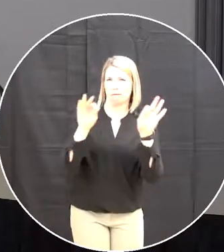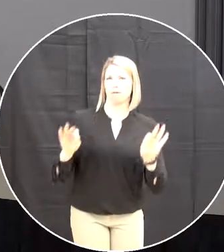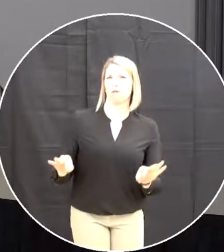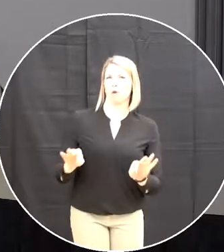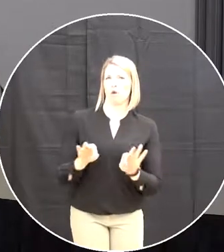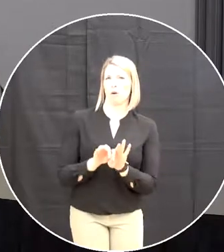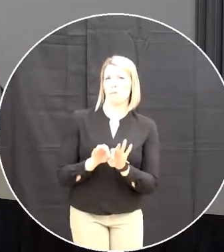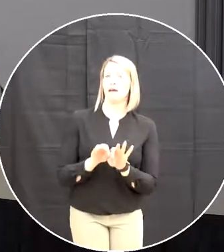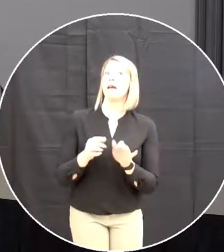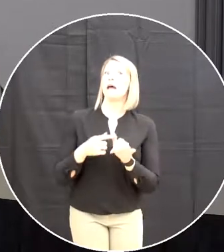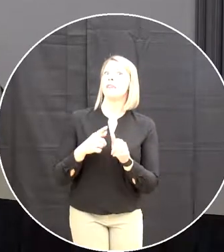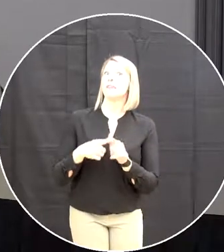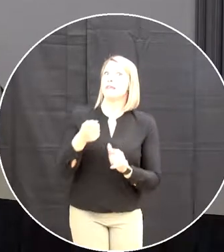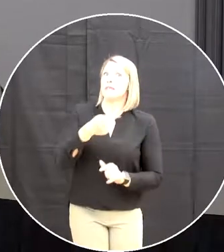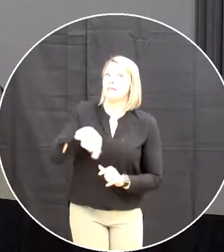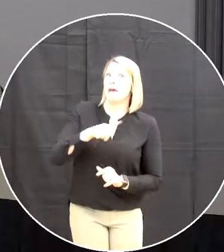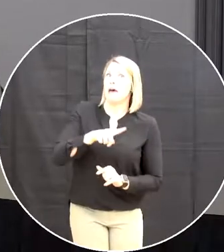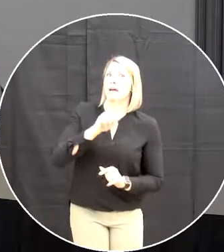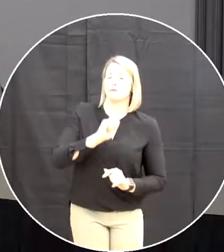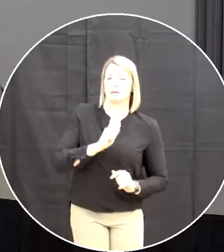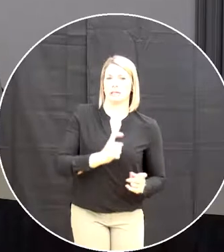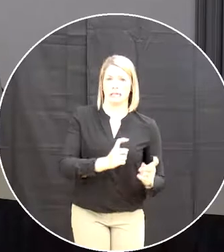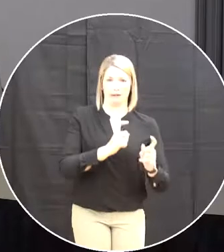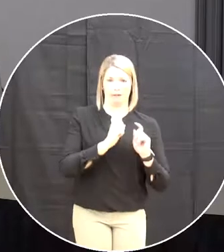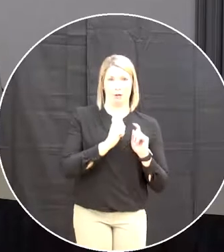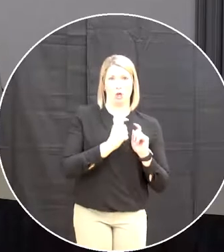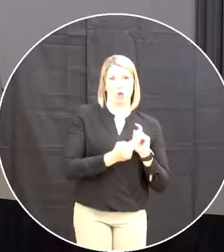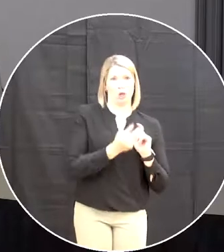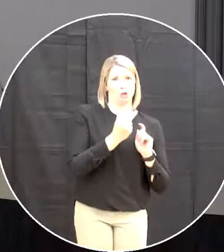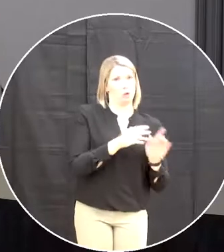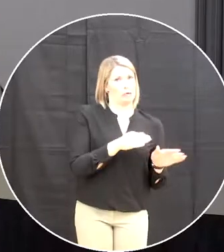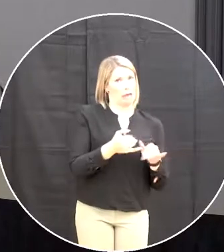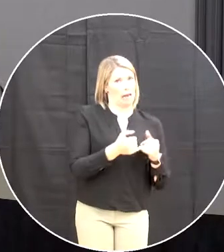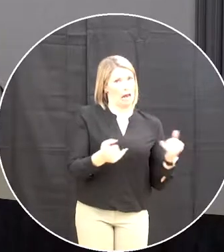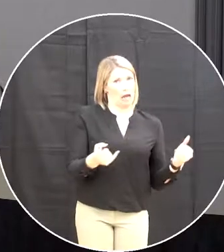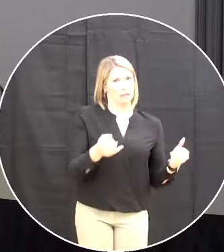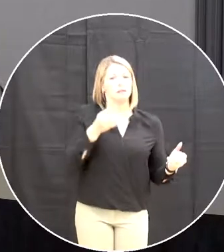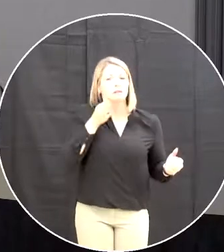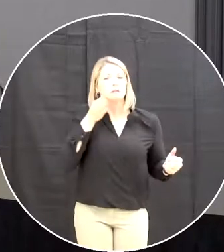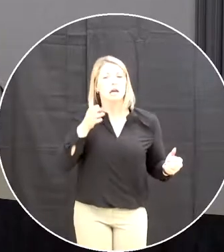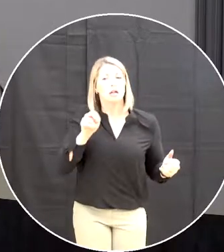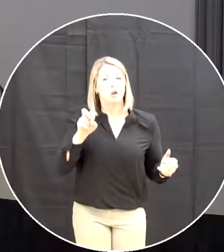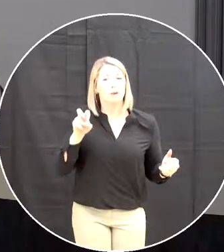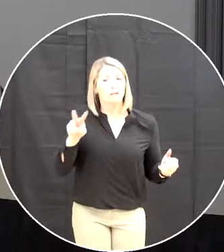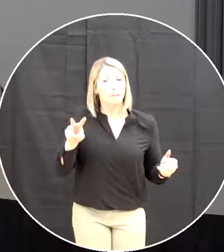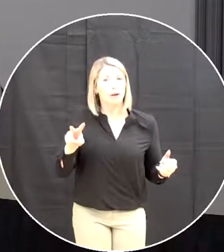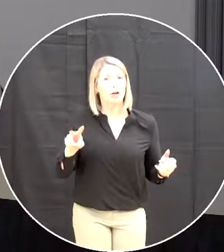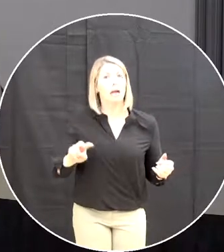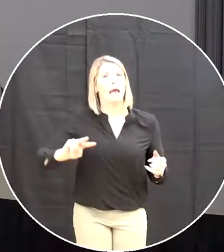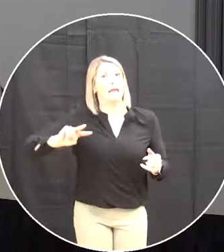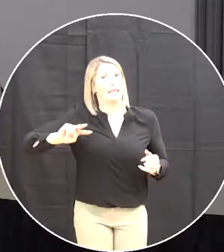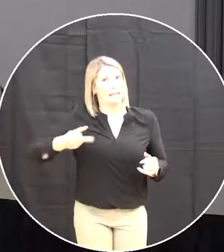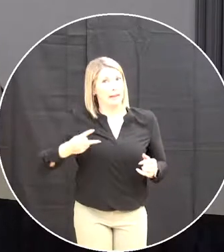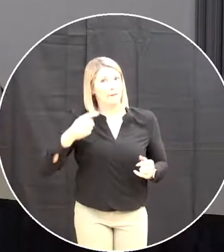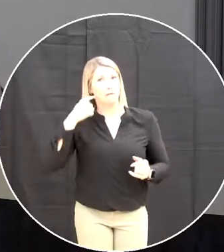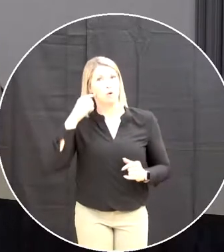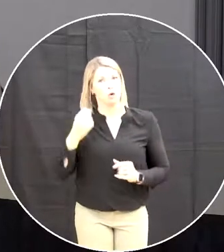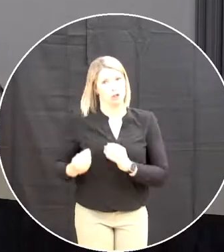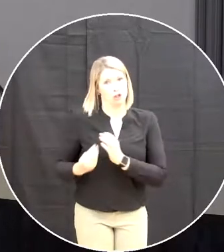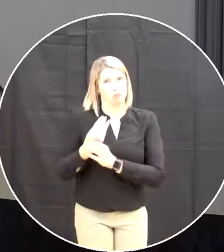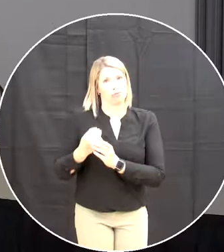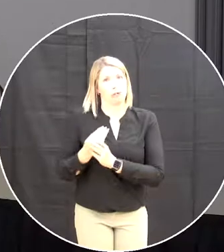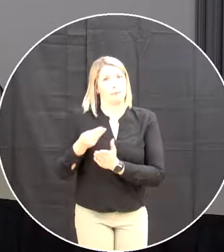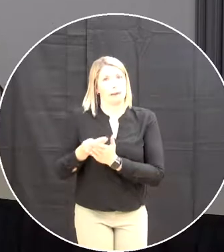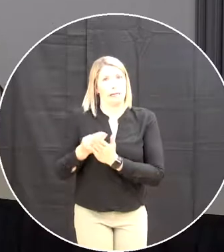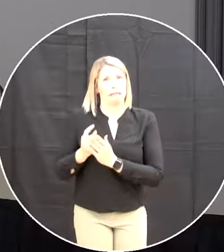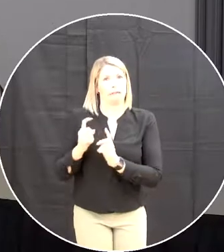two established deadlines one for november to give the fall grants and one for march for the spring grants and for